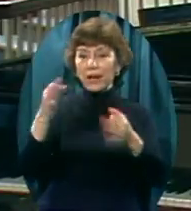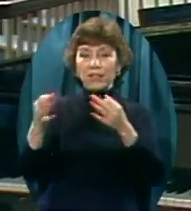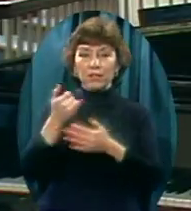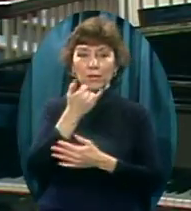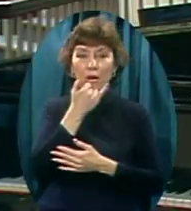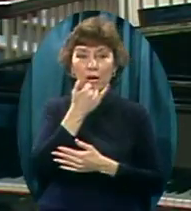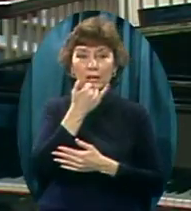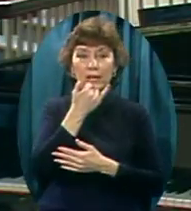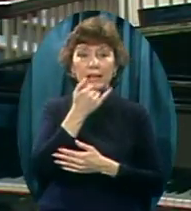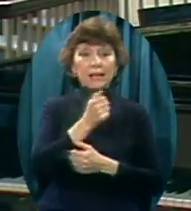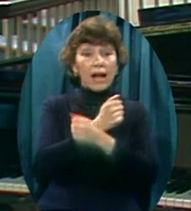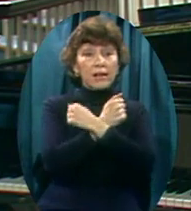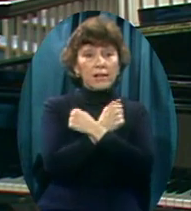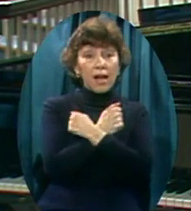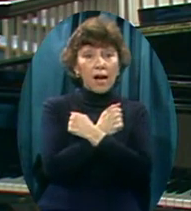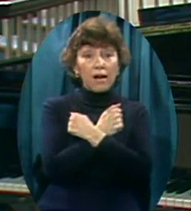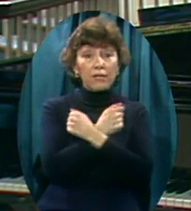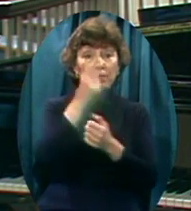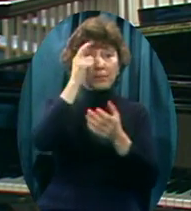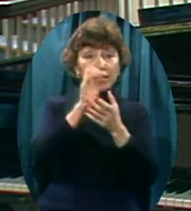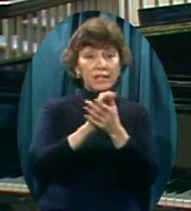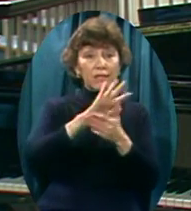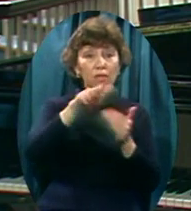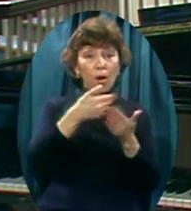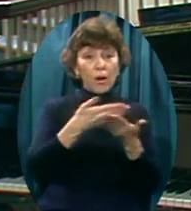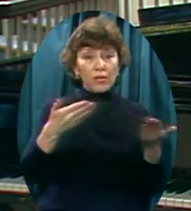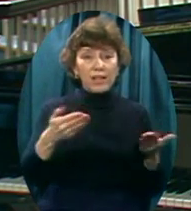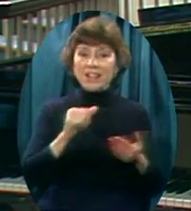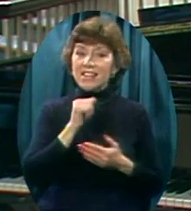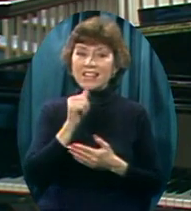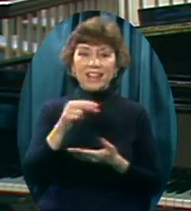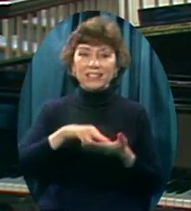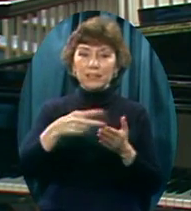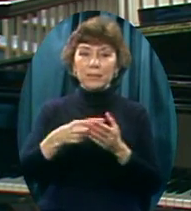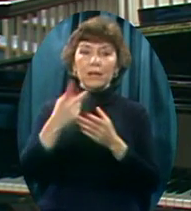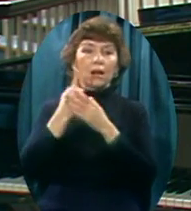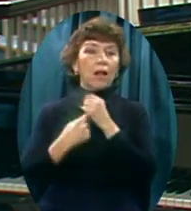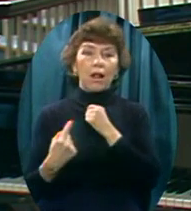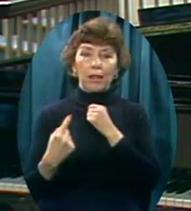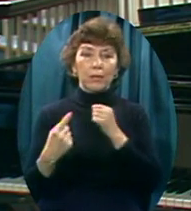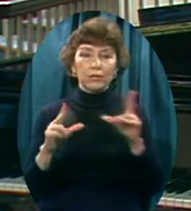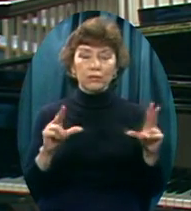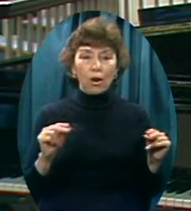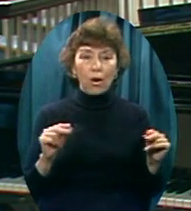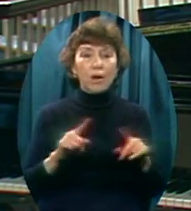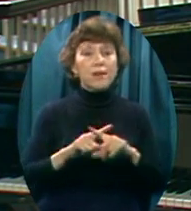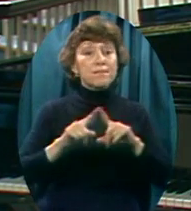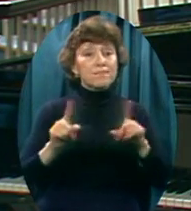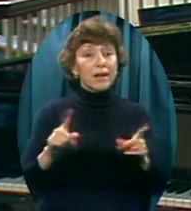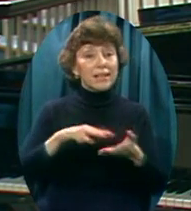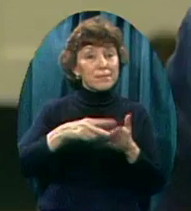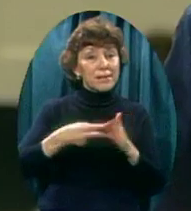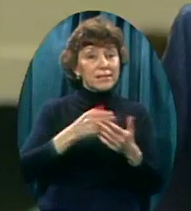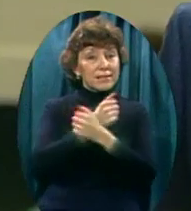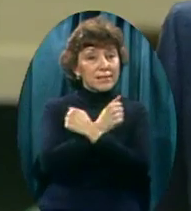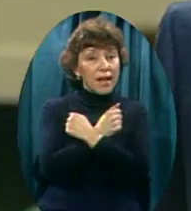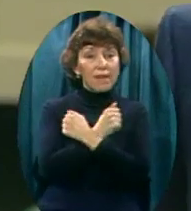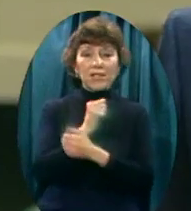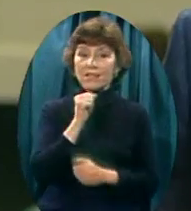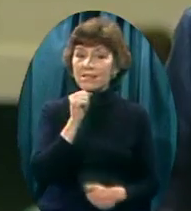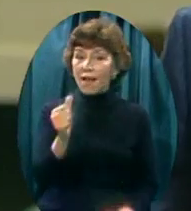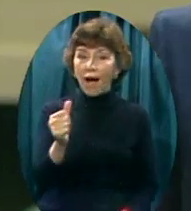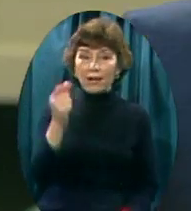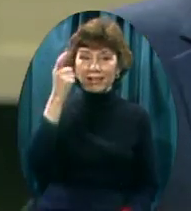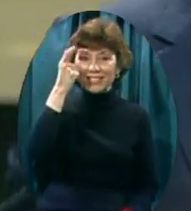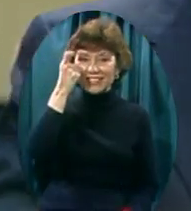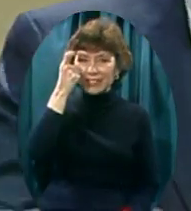That doesn't mean That love is gullible But rather That it's not suspicious God hasn't called you To be suspicious I